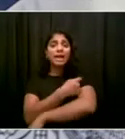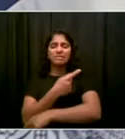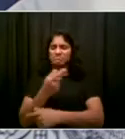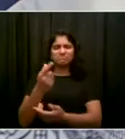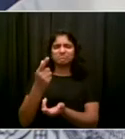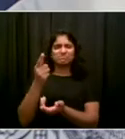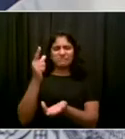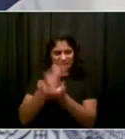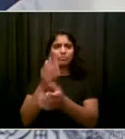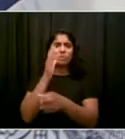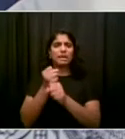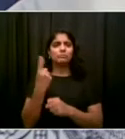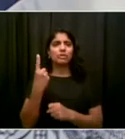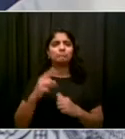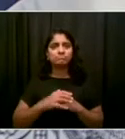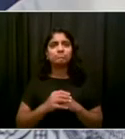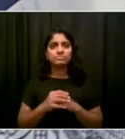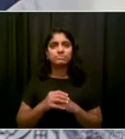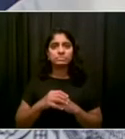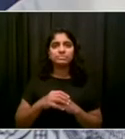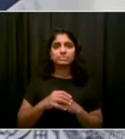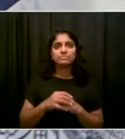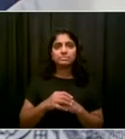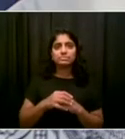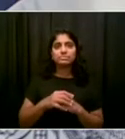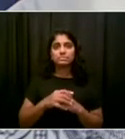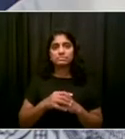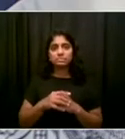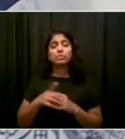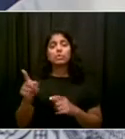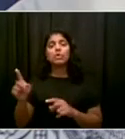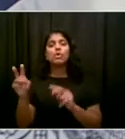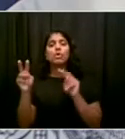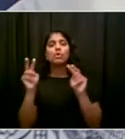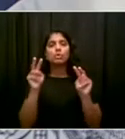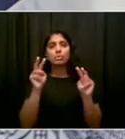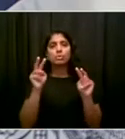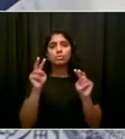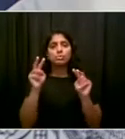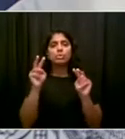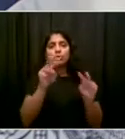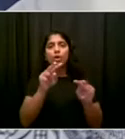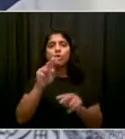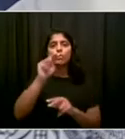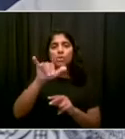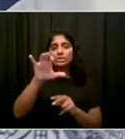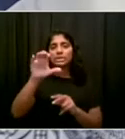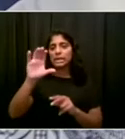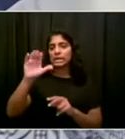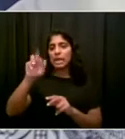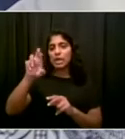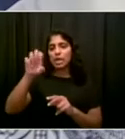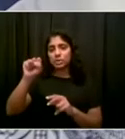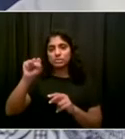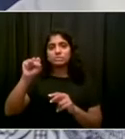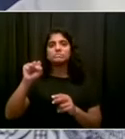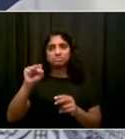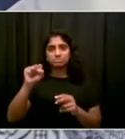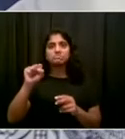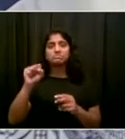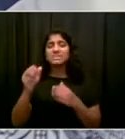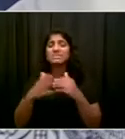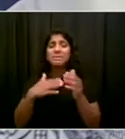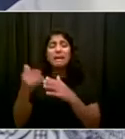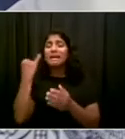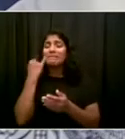all New Yorkers regardless of ability to pay, regardless of documentation status. If you're a New Yorker who doesn't have health insurance, doesn't